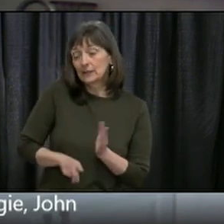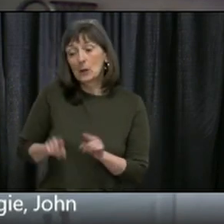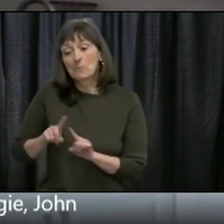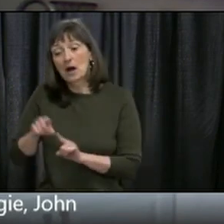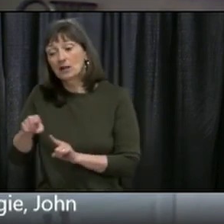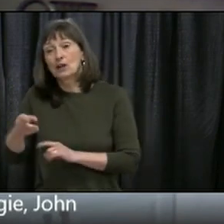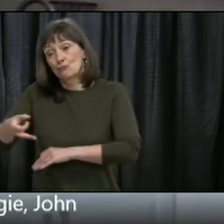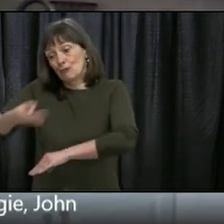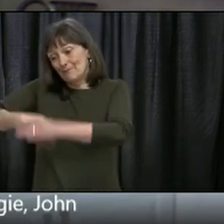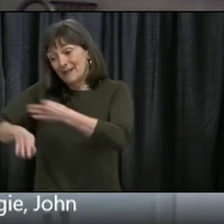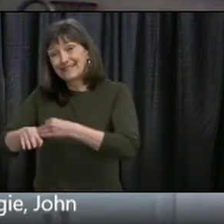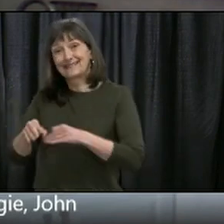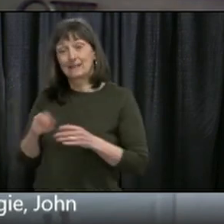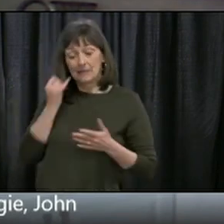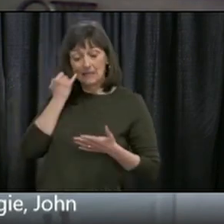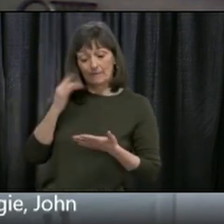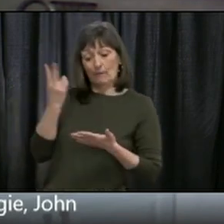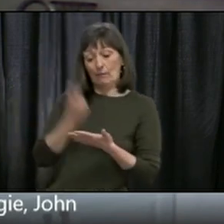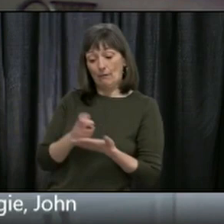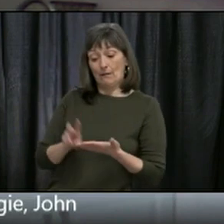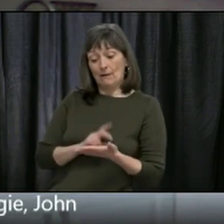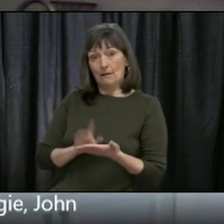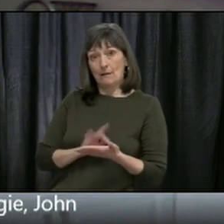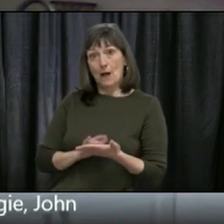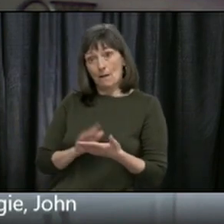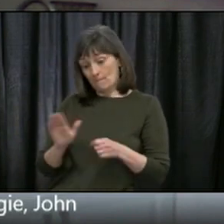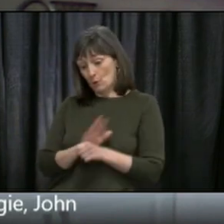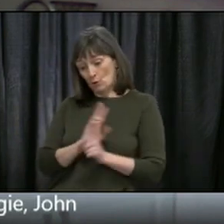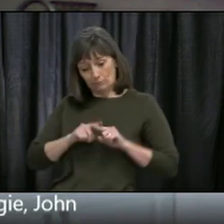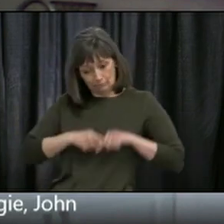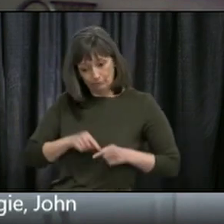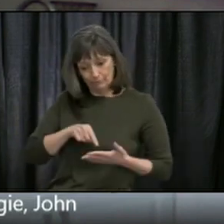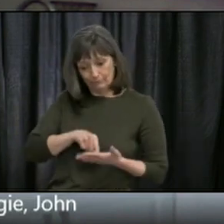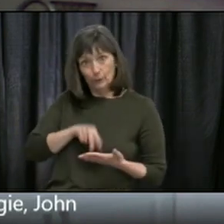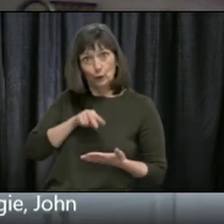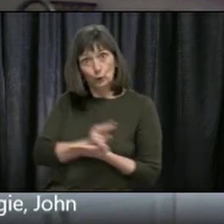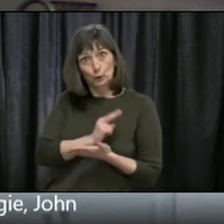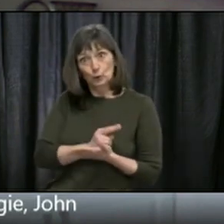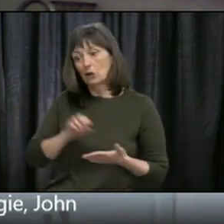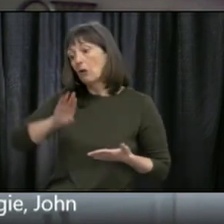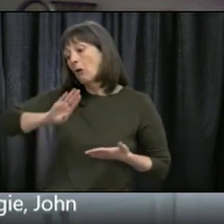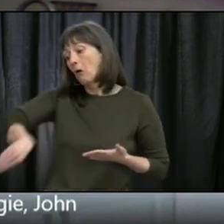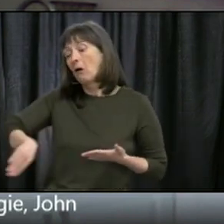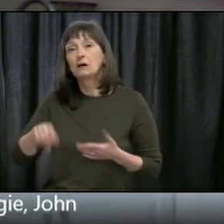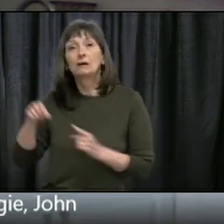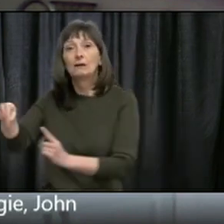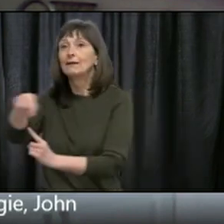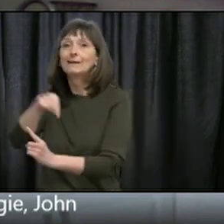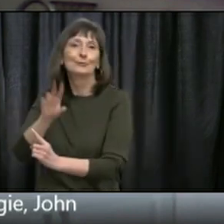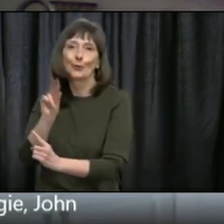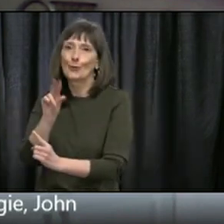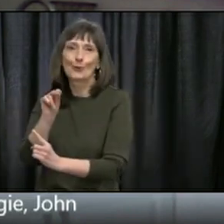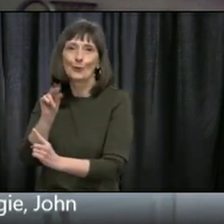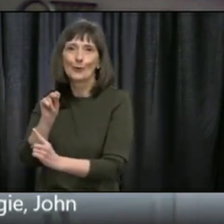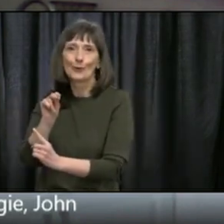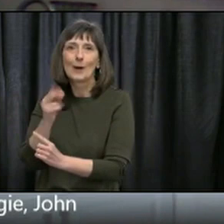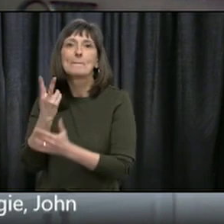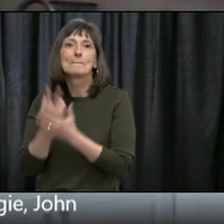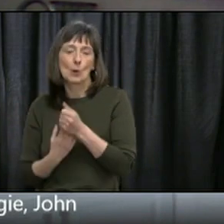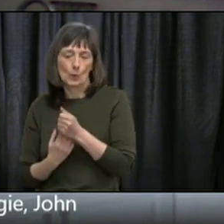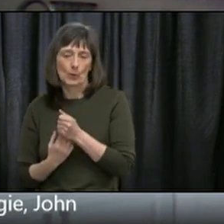substitute. It's a help to make the progress, make the contact tracing